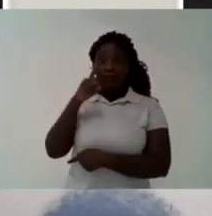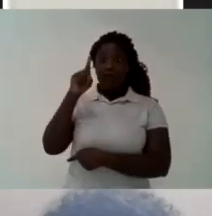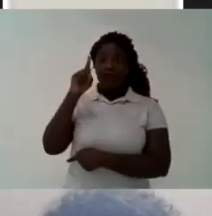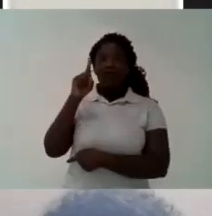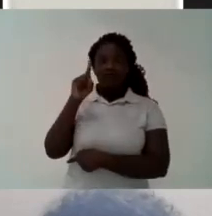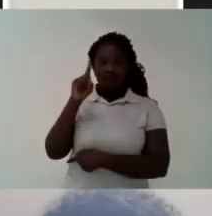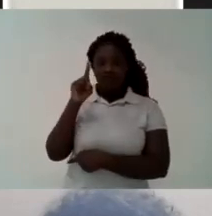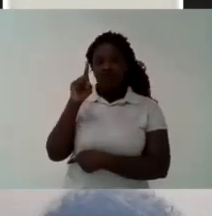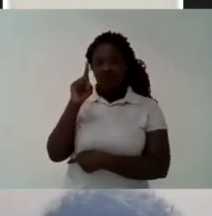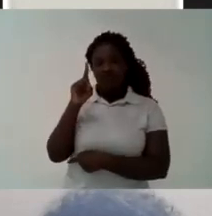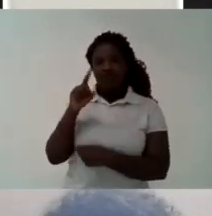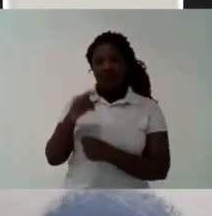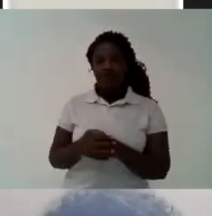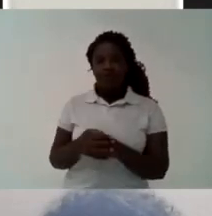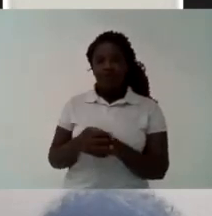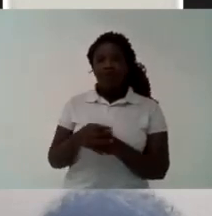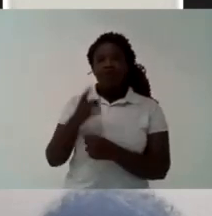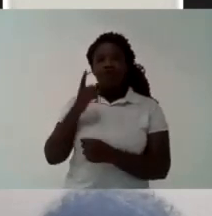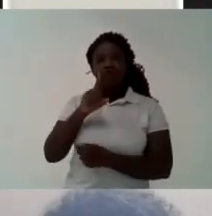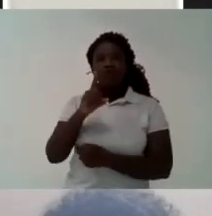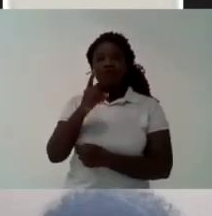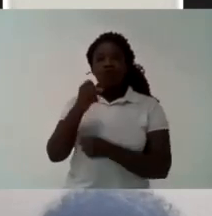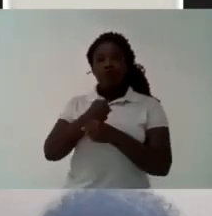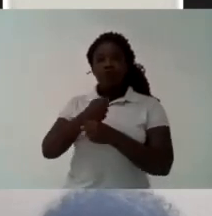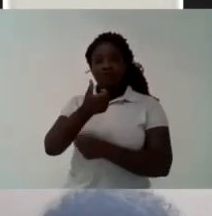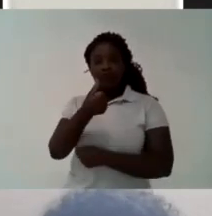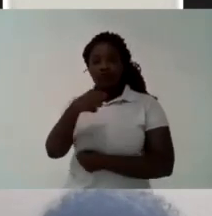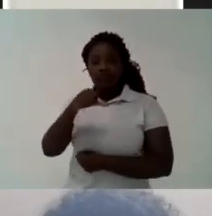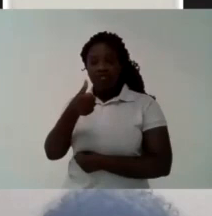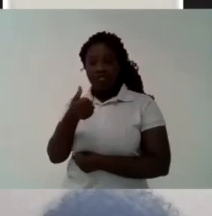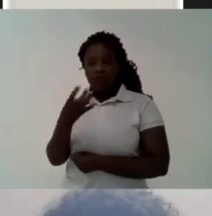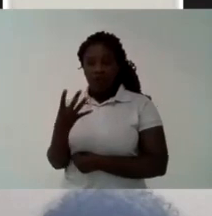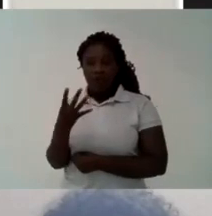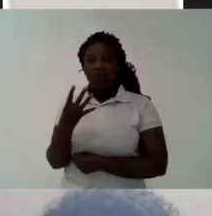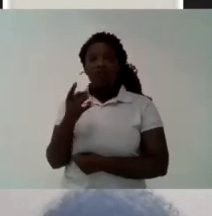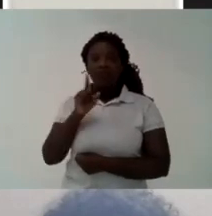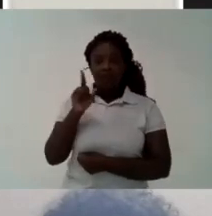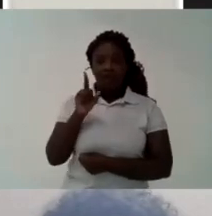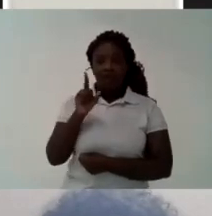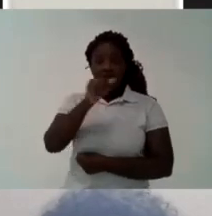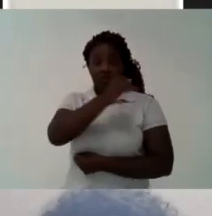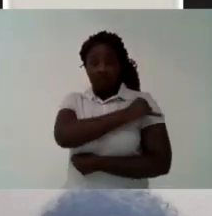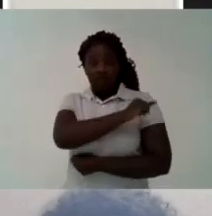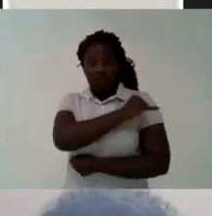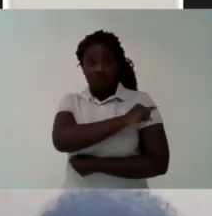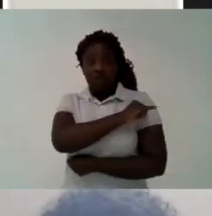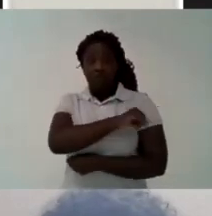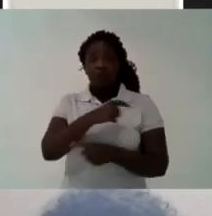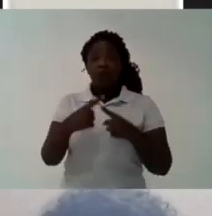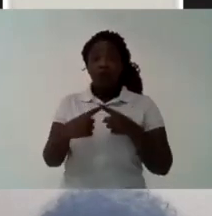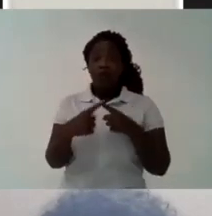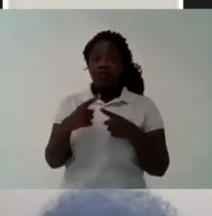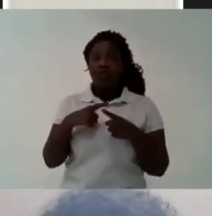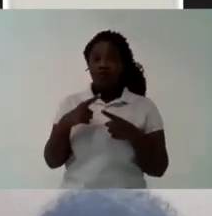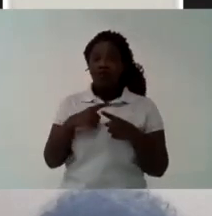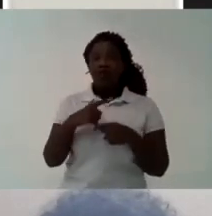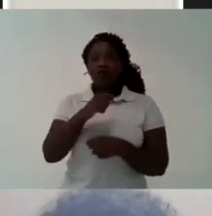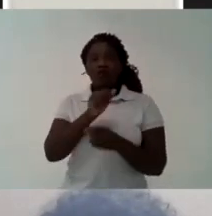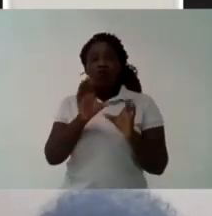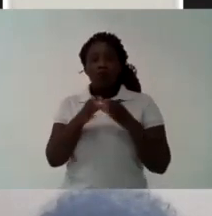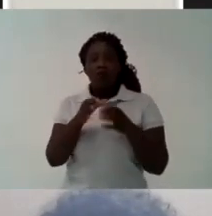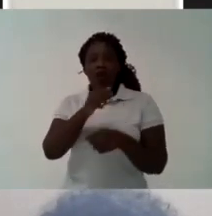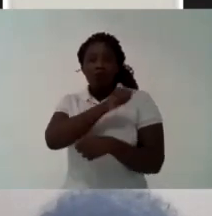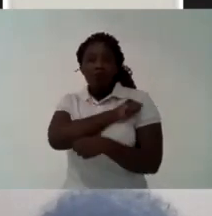This helps us, or this helps the youth to position also